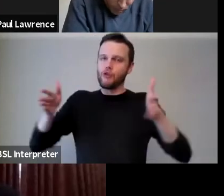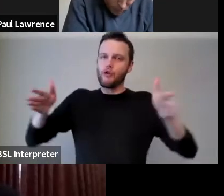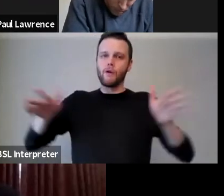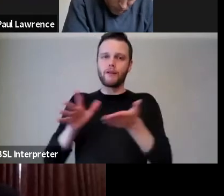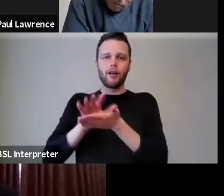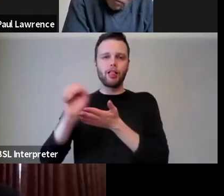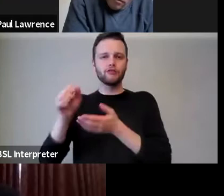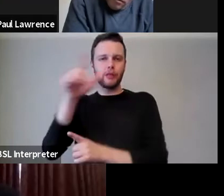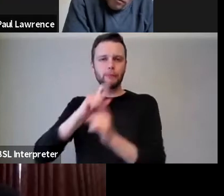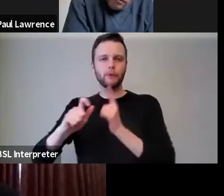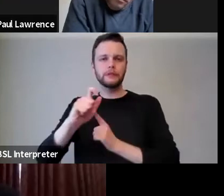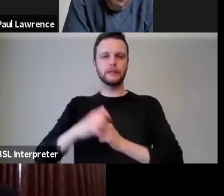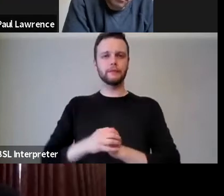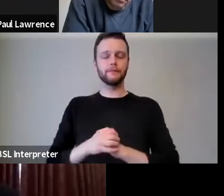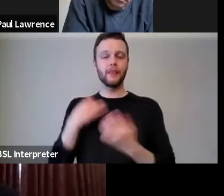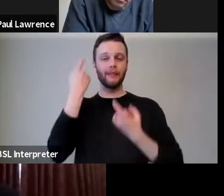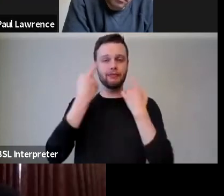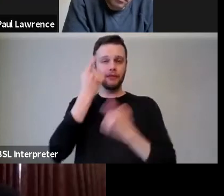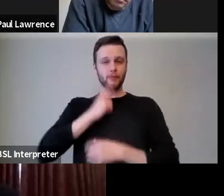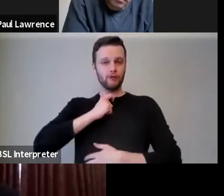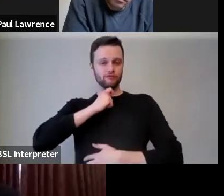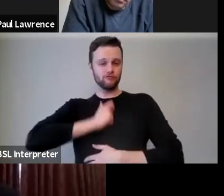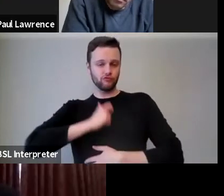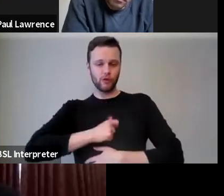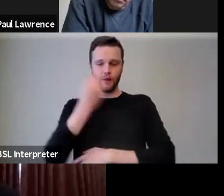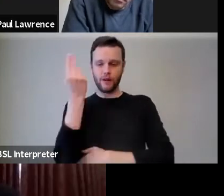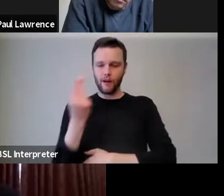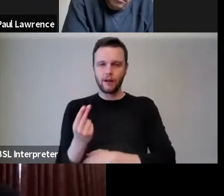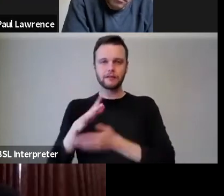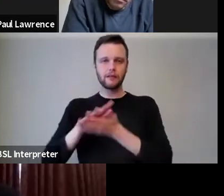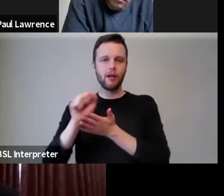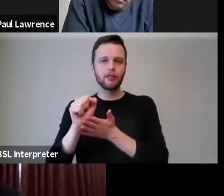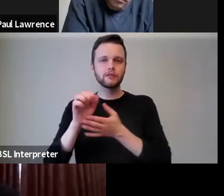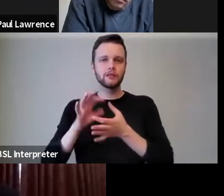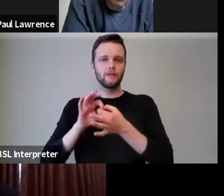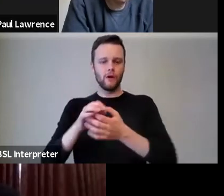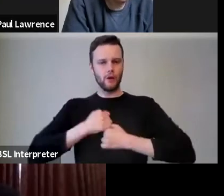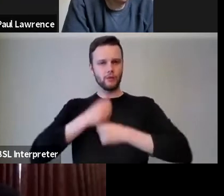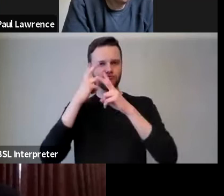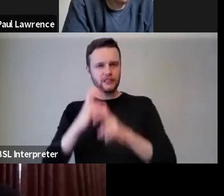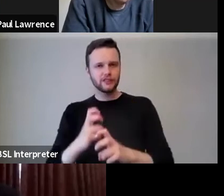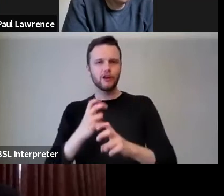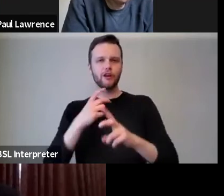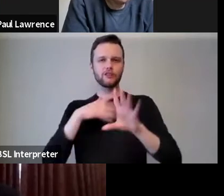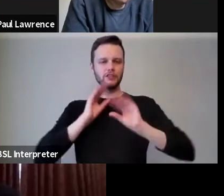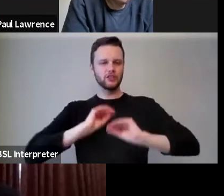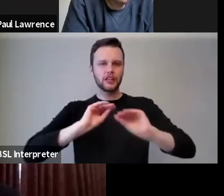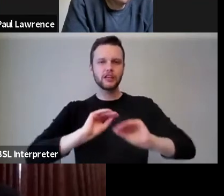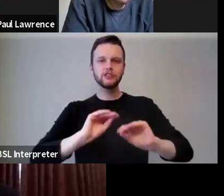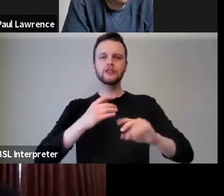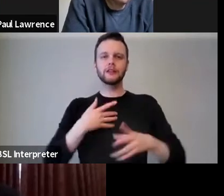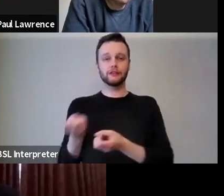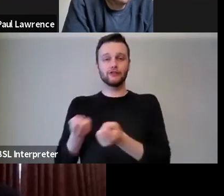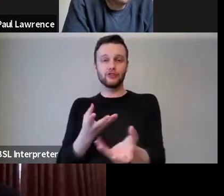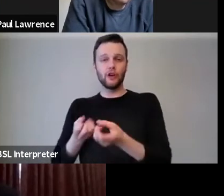to think about the role of arts and culture in our research, education and service